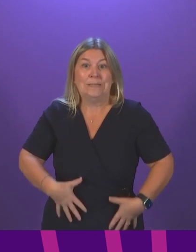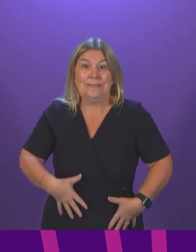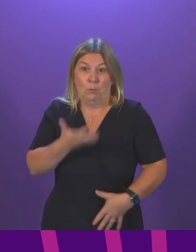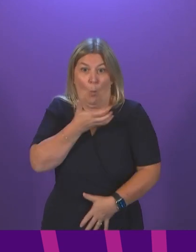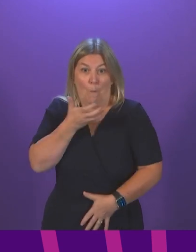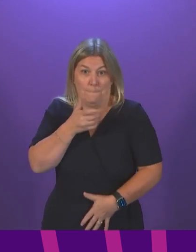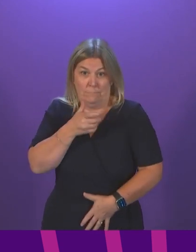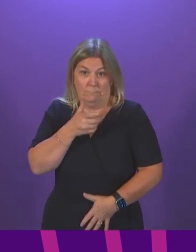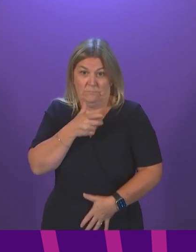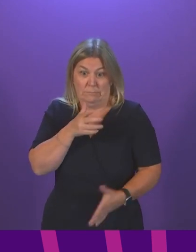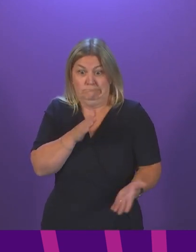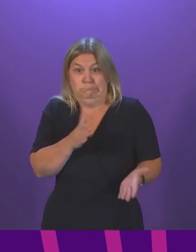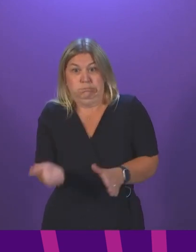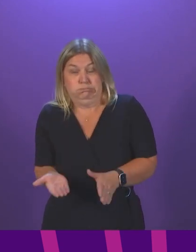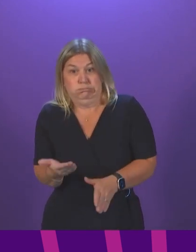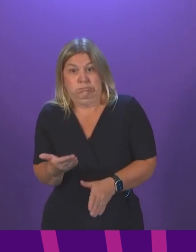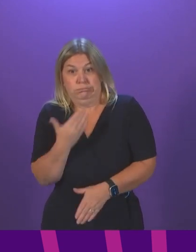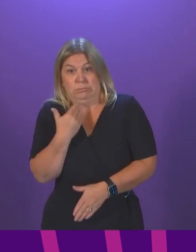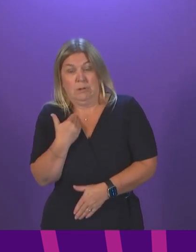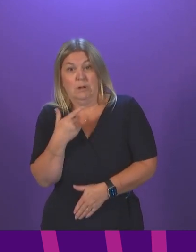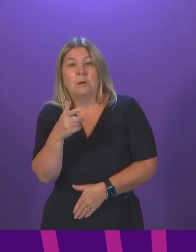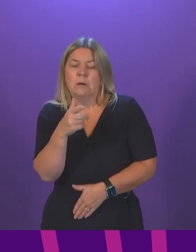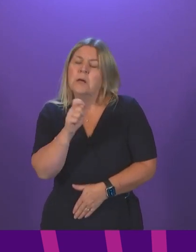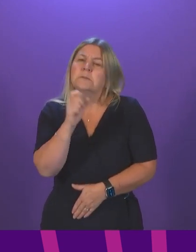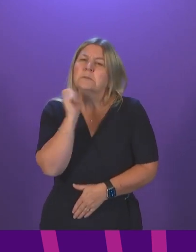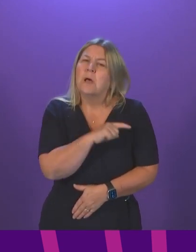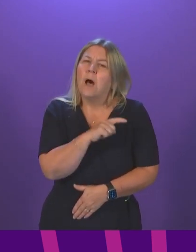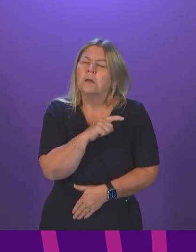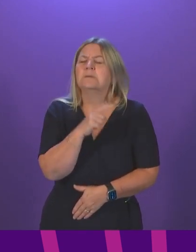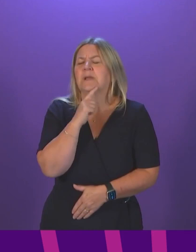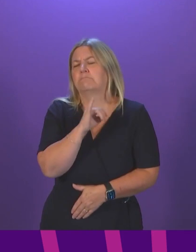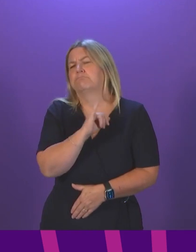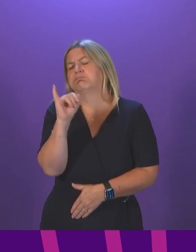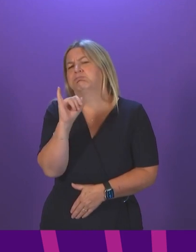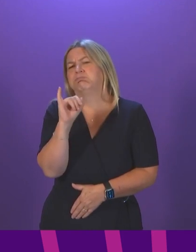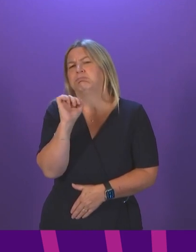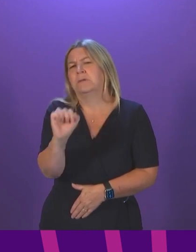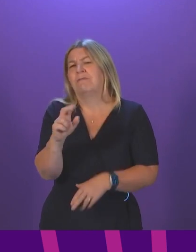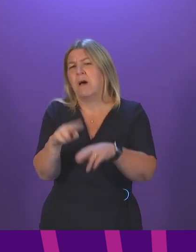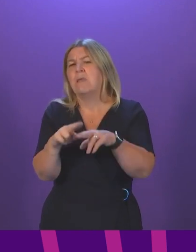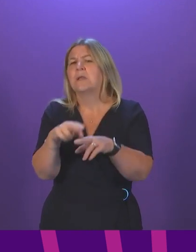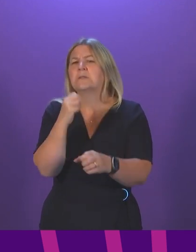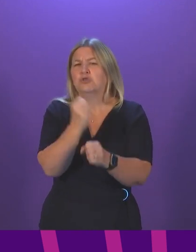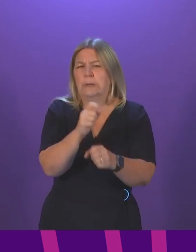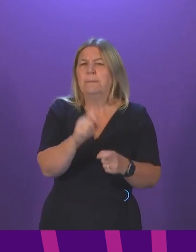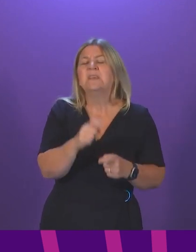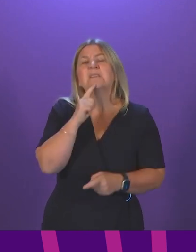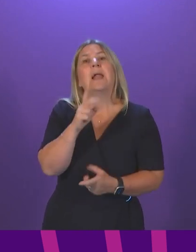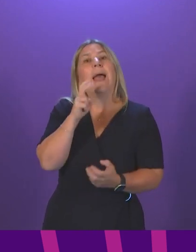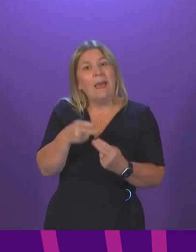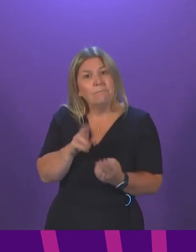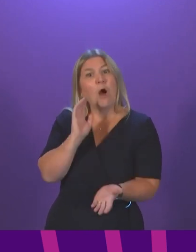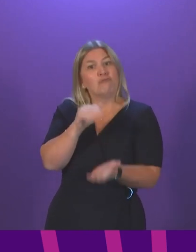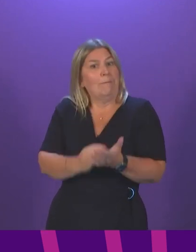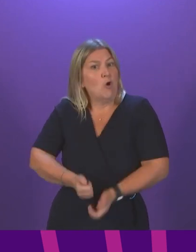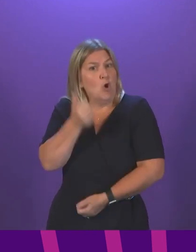His son Dylan said the hardest part to accept was that his father's GP had told him that if they got to him, your